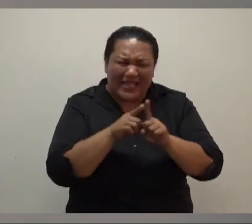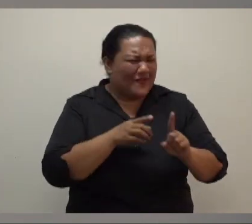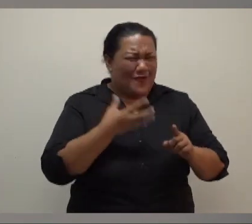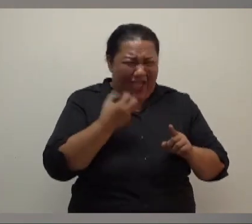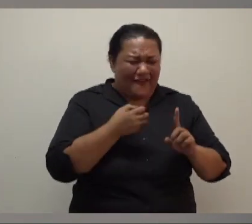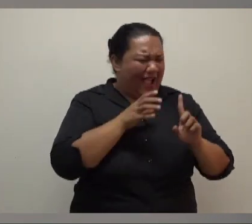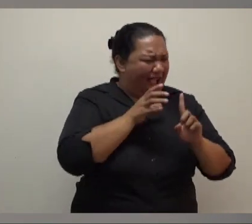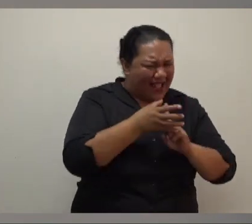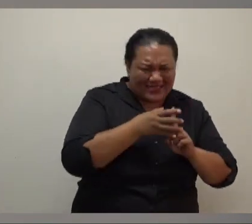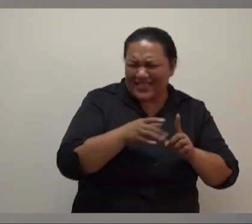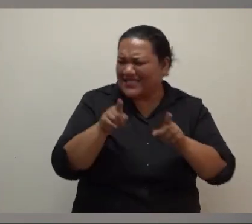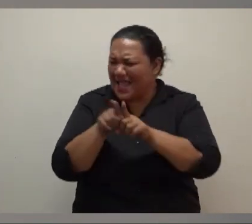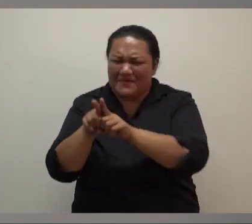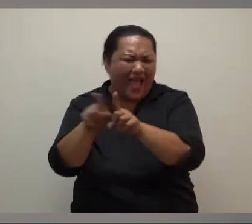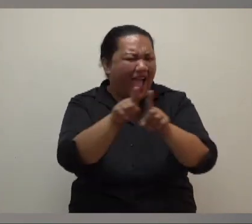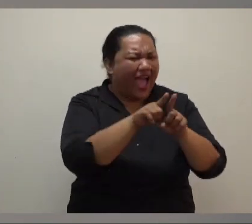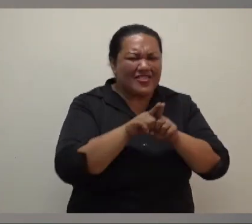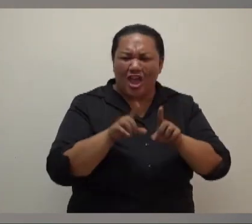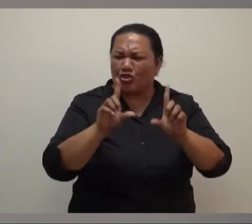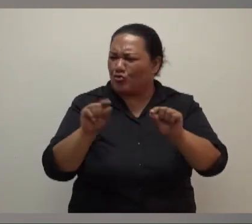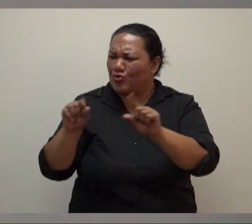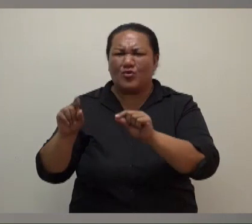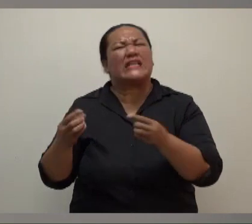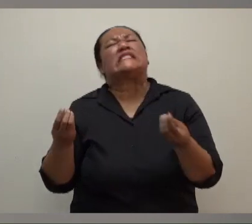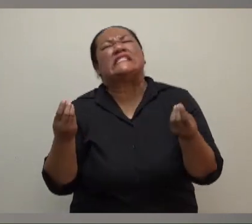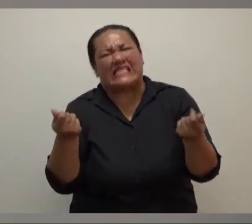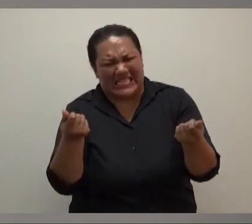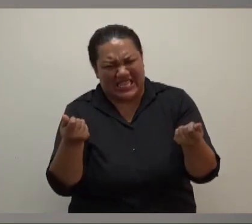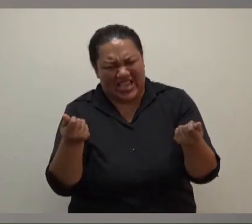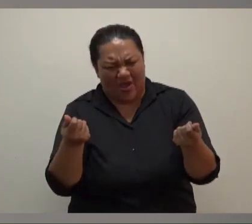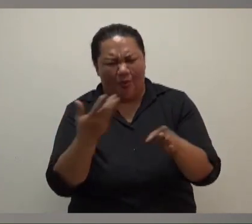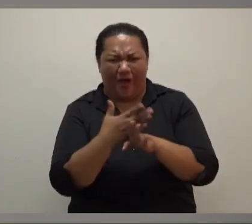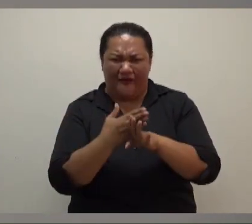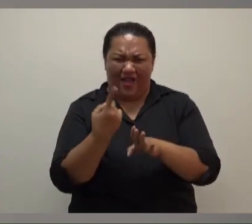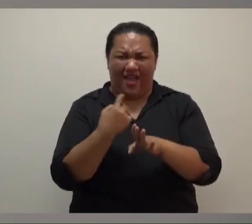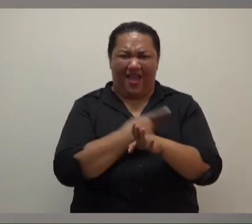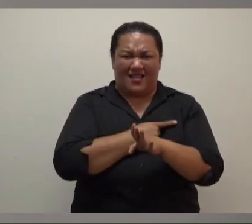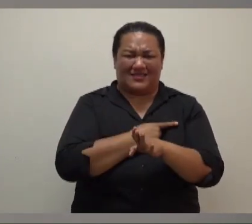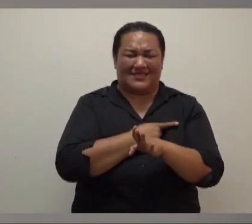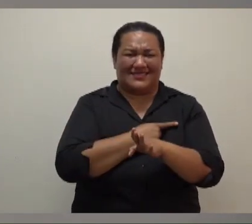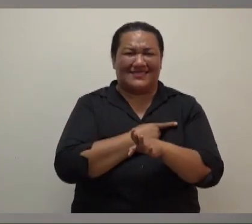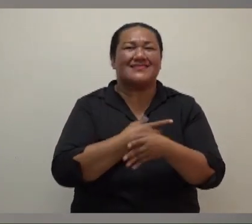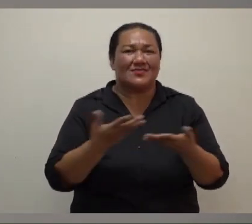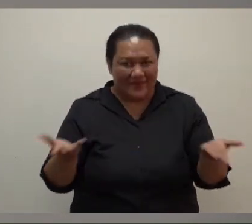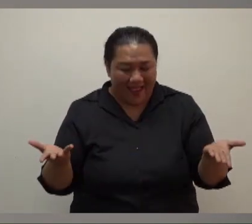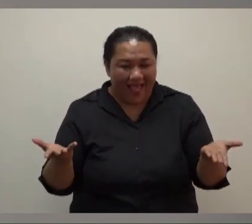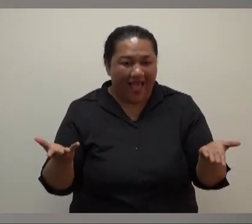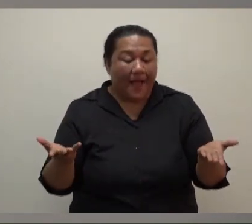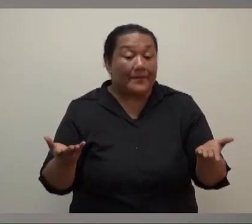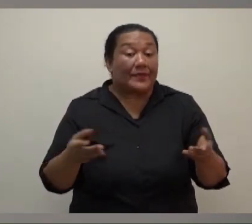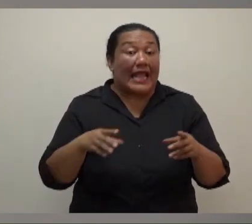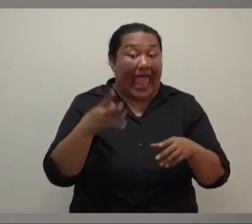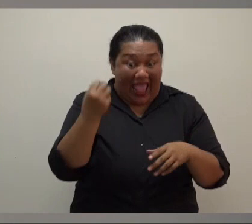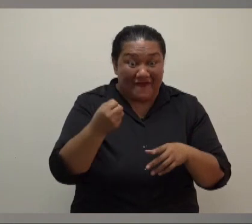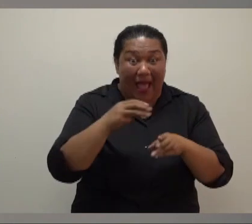everybody's hand. We're doing it for their good. And I think more and more Fijians are actually realizing that. I mean, I've had sort of messages like